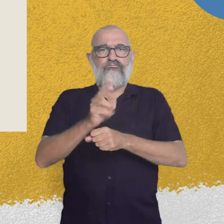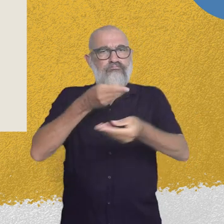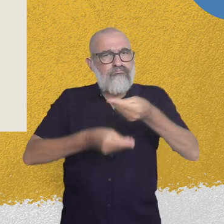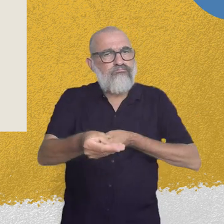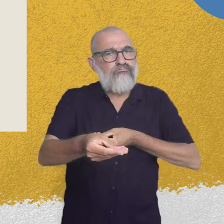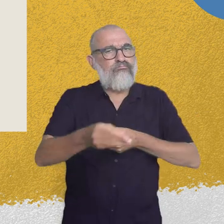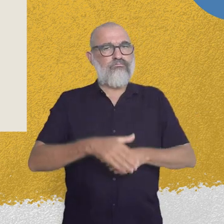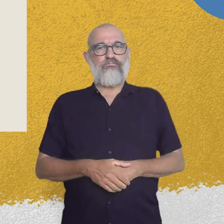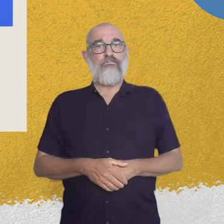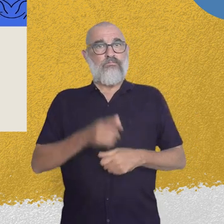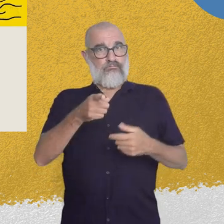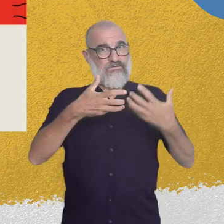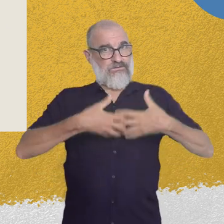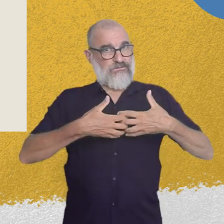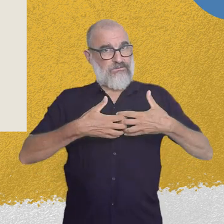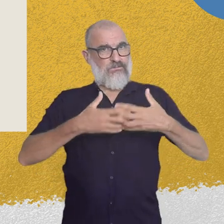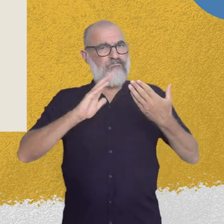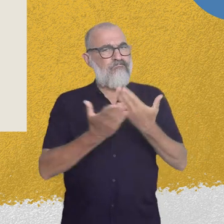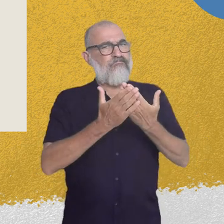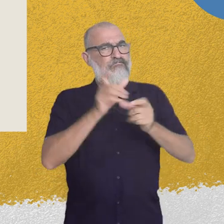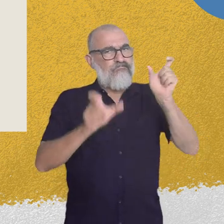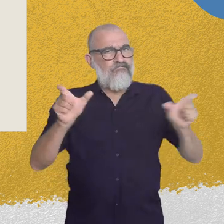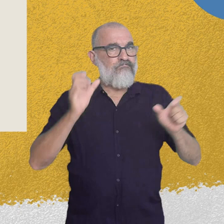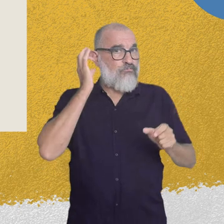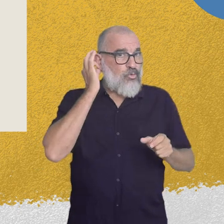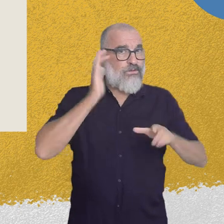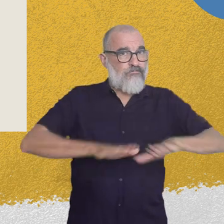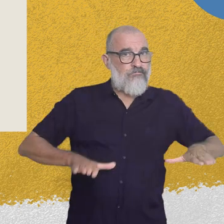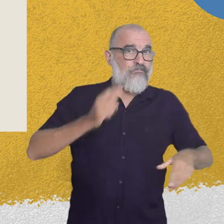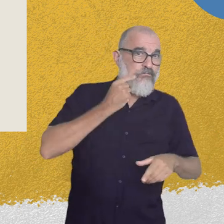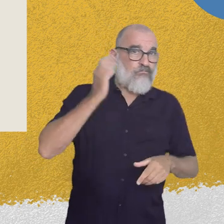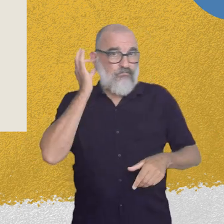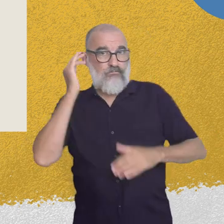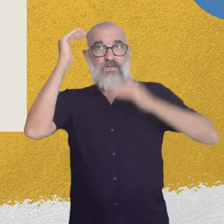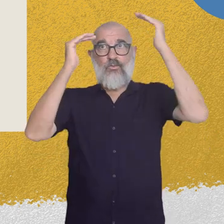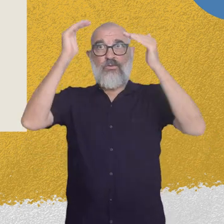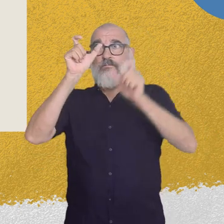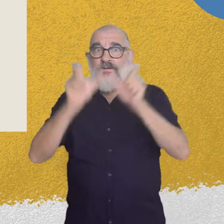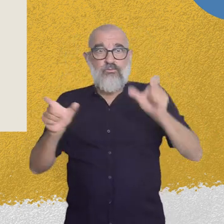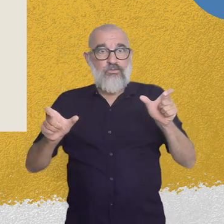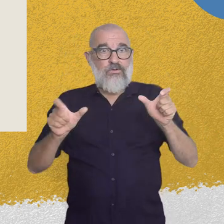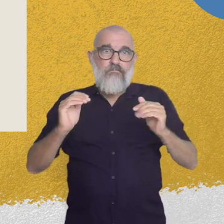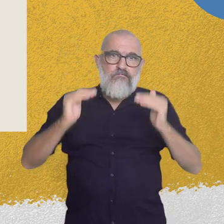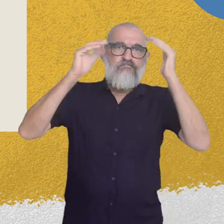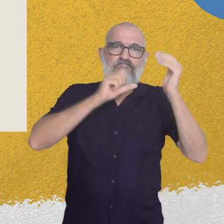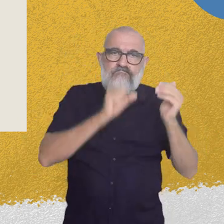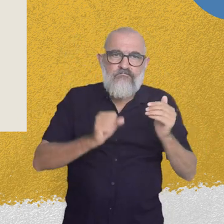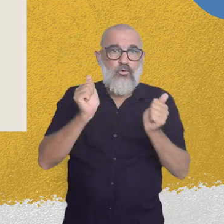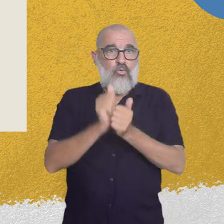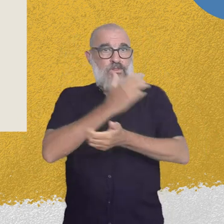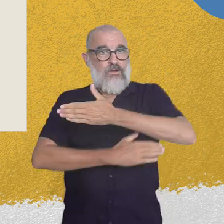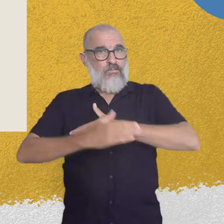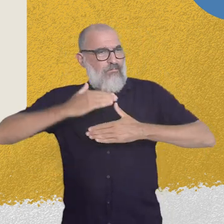Such a system guarantees that women, girls and boys, adults and older persons with disabilities exercise this right